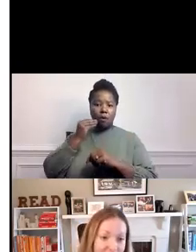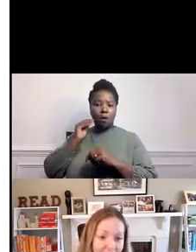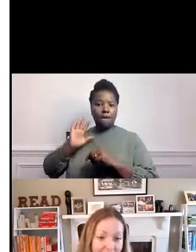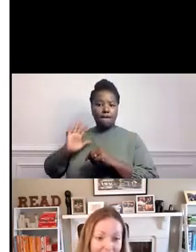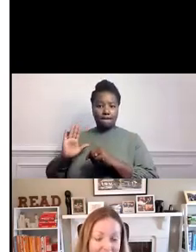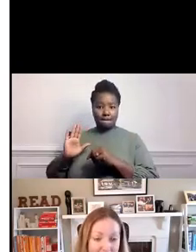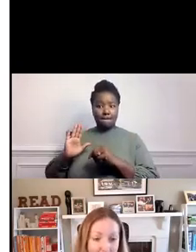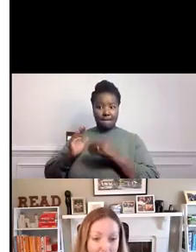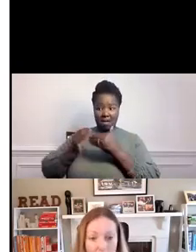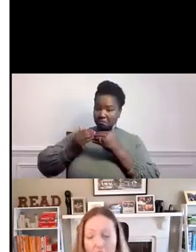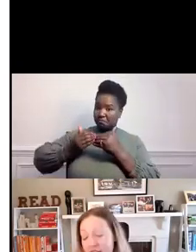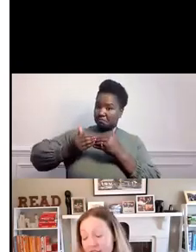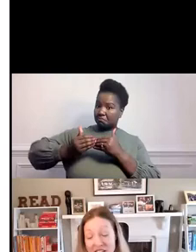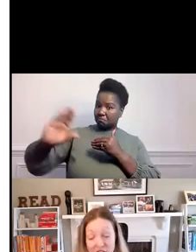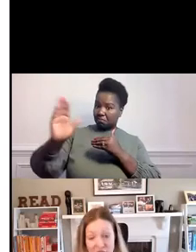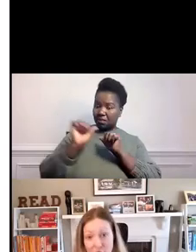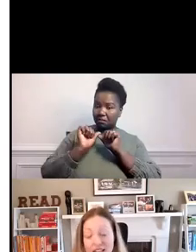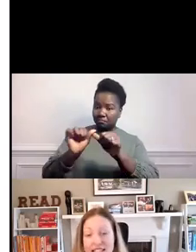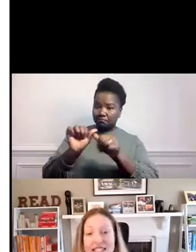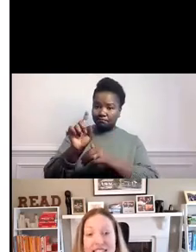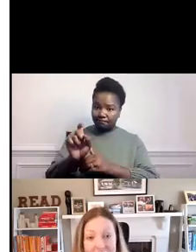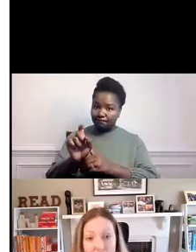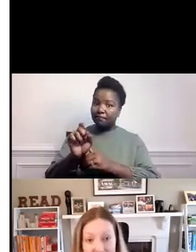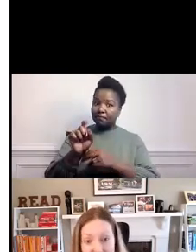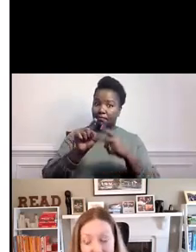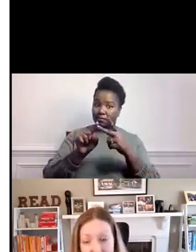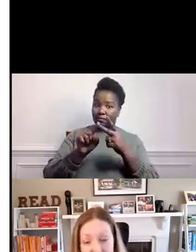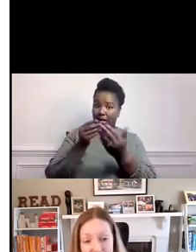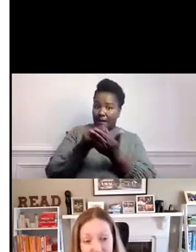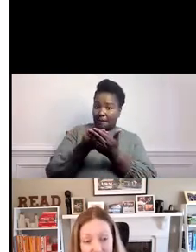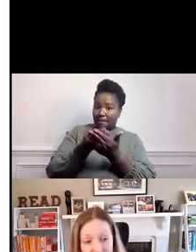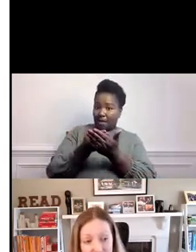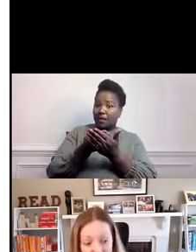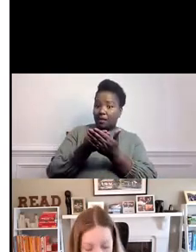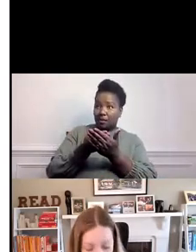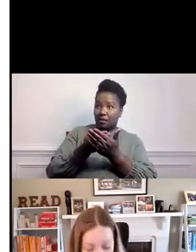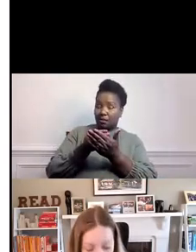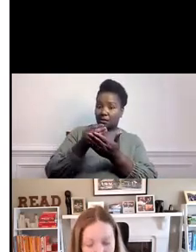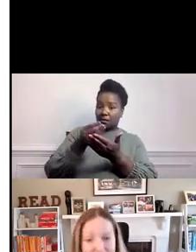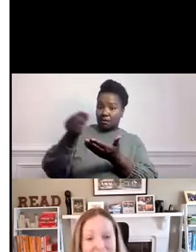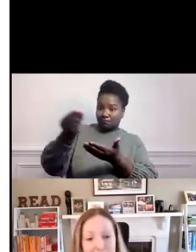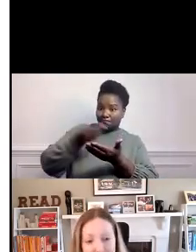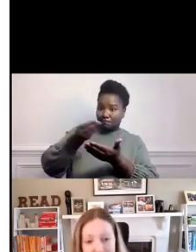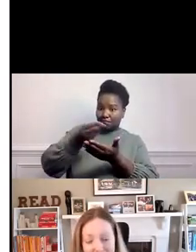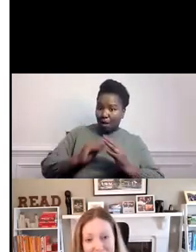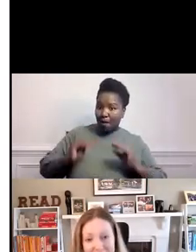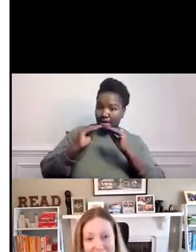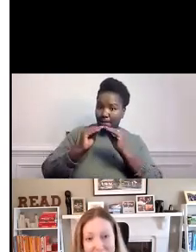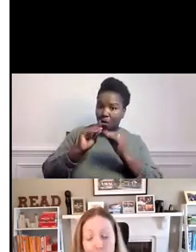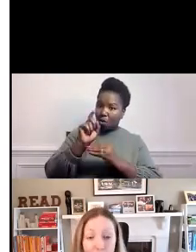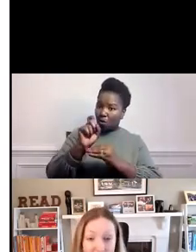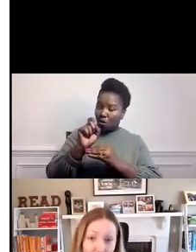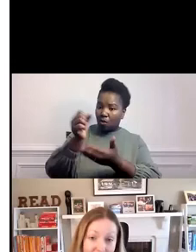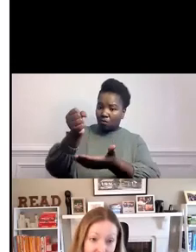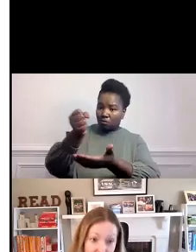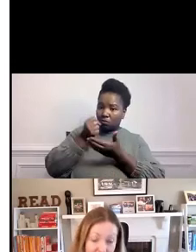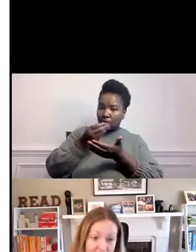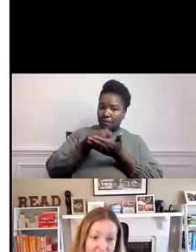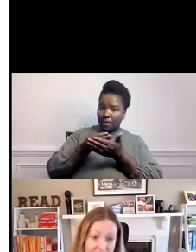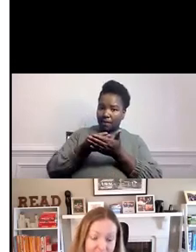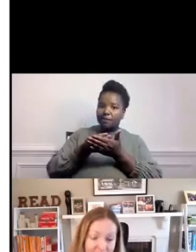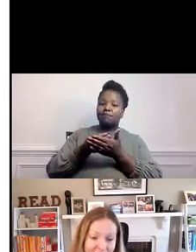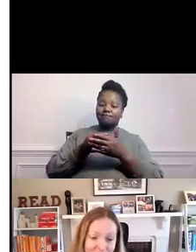term? And are our funders going to stick with us? Those are really big and important